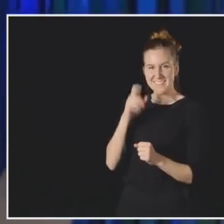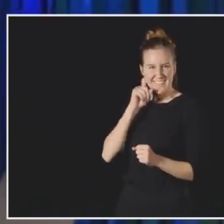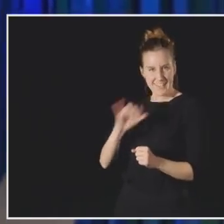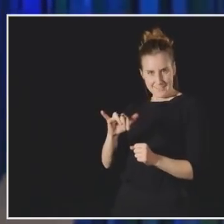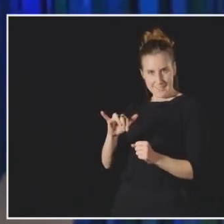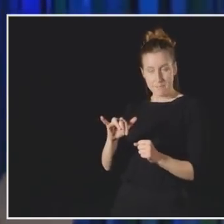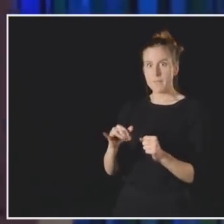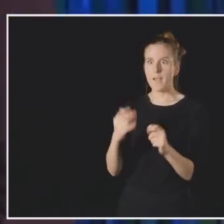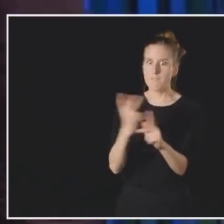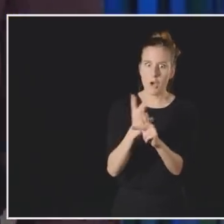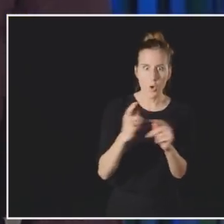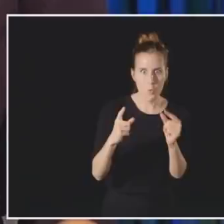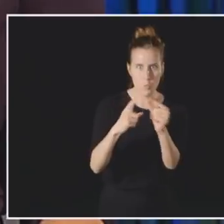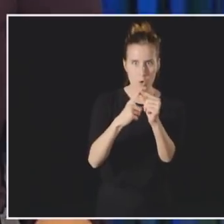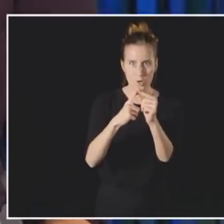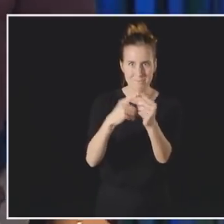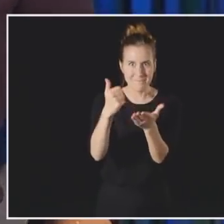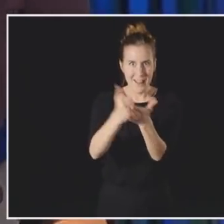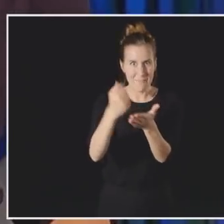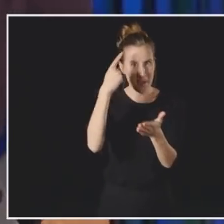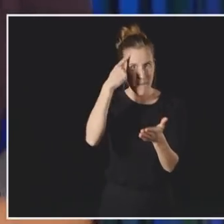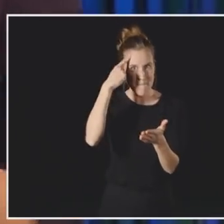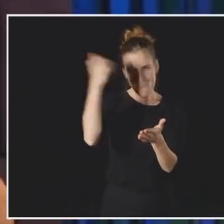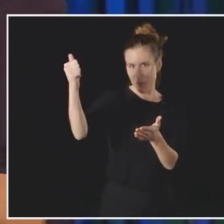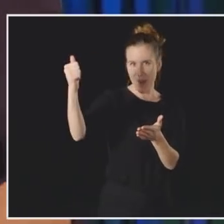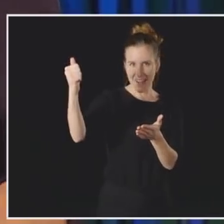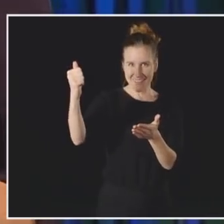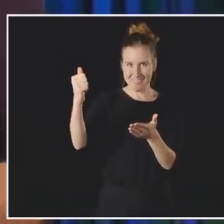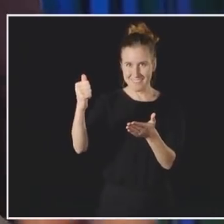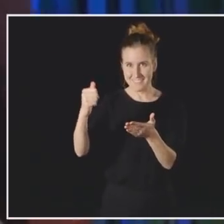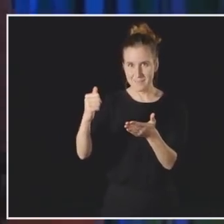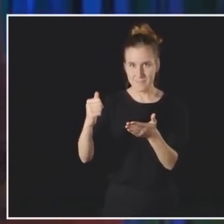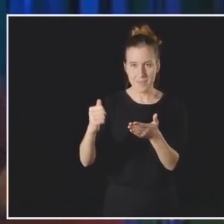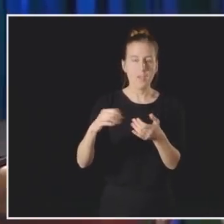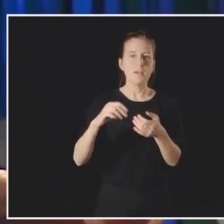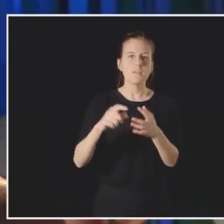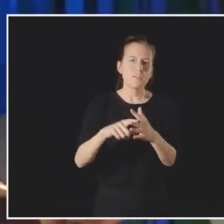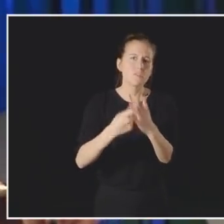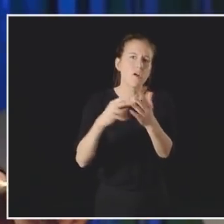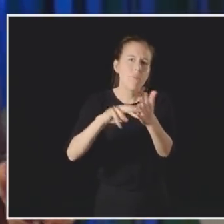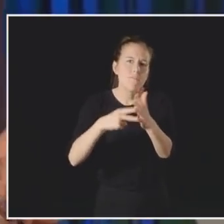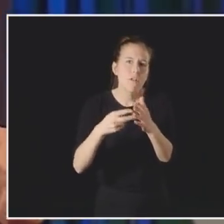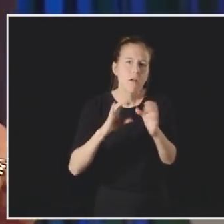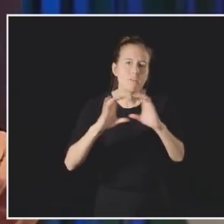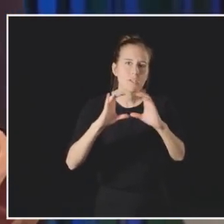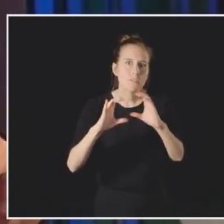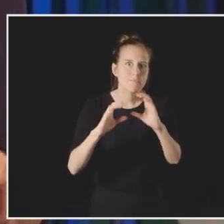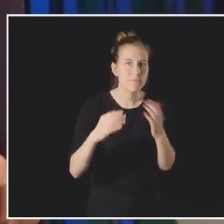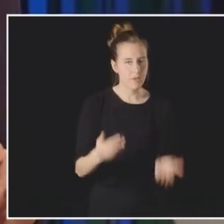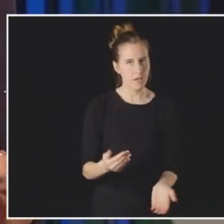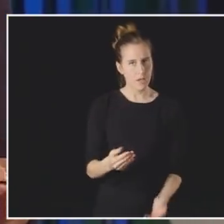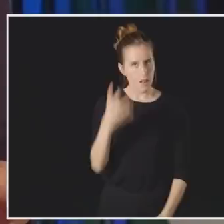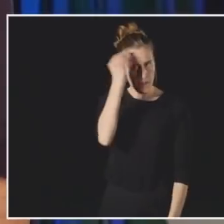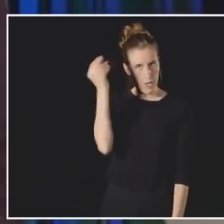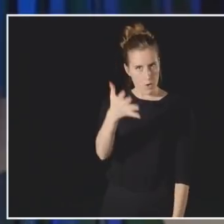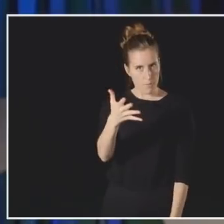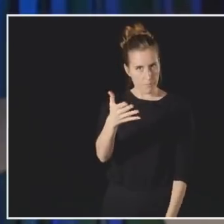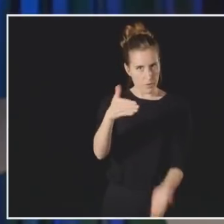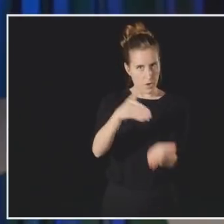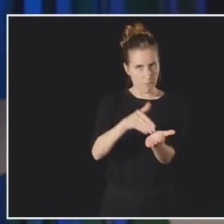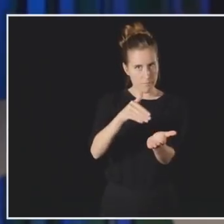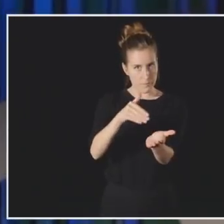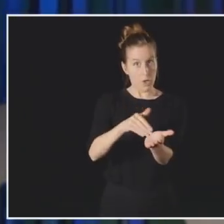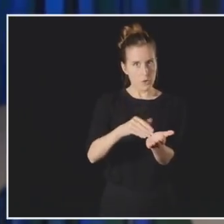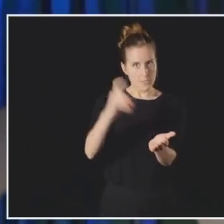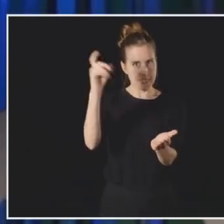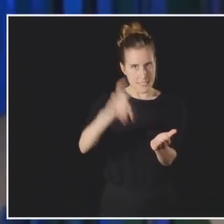And I came up with a mnemonic to help us all have these meaningful conversations. You might not know this about doctors,